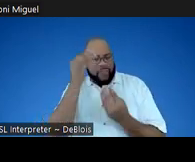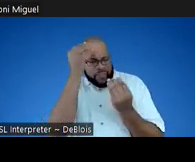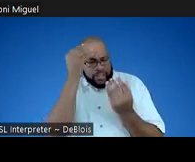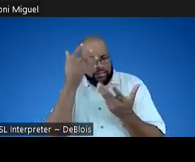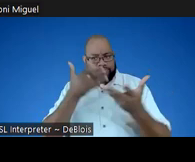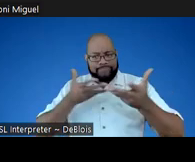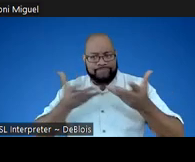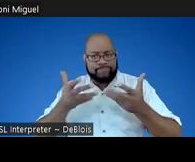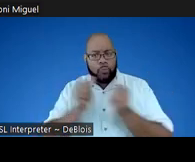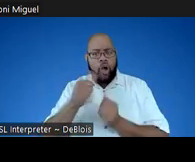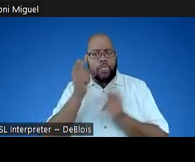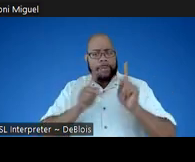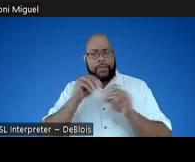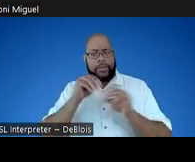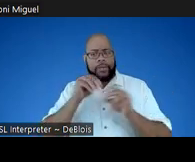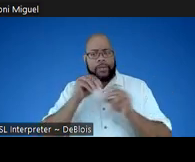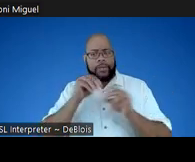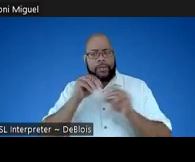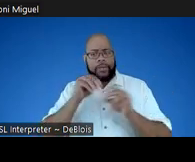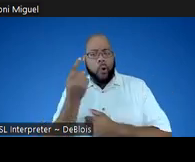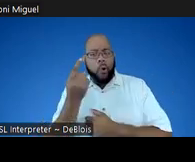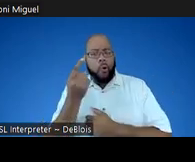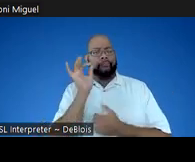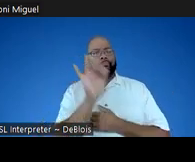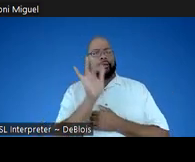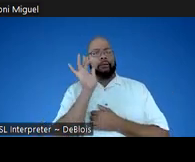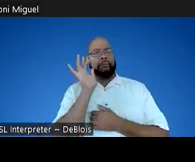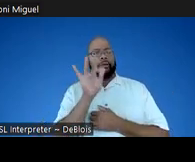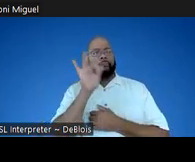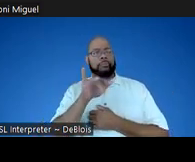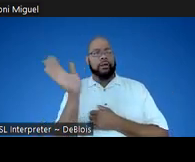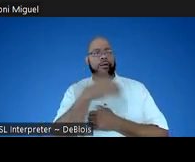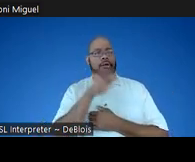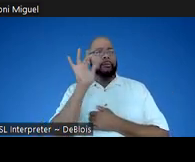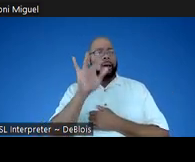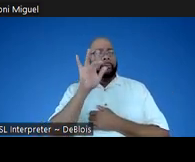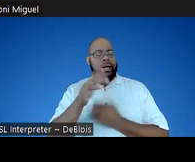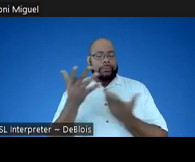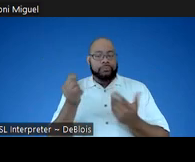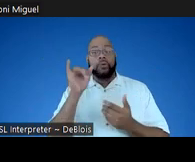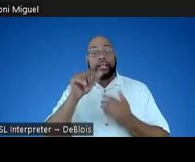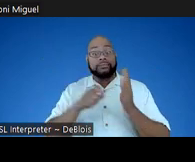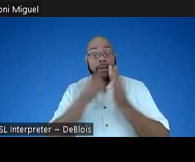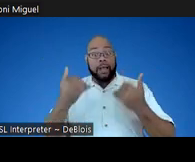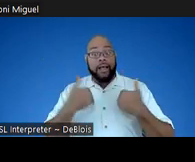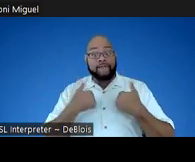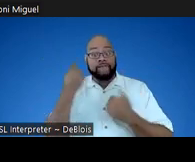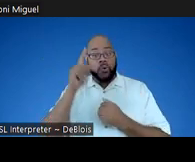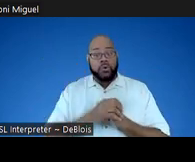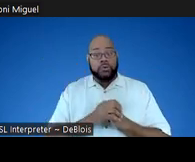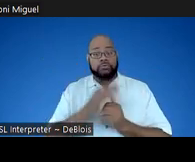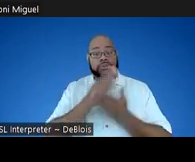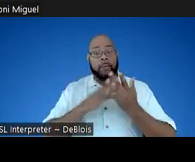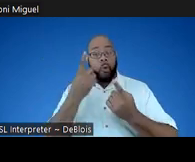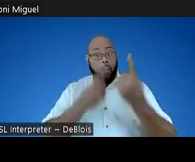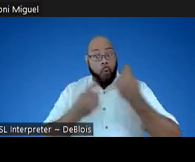engaging with other people in the world, not just clicking a bunch of buttons. So this is the time now that we have for some